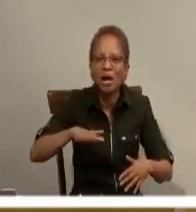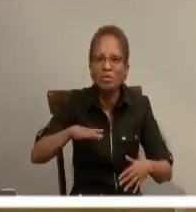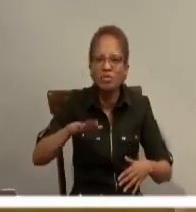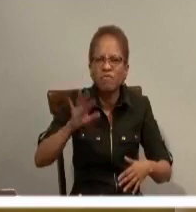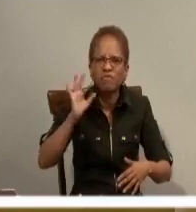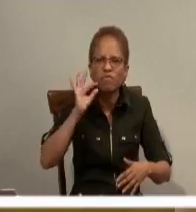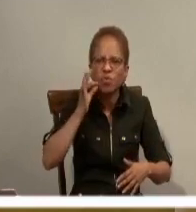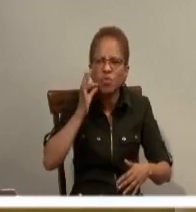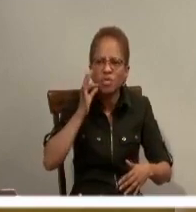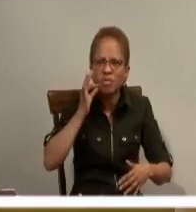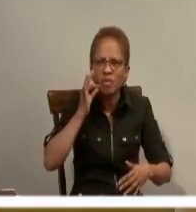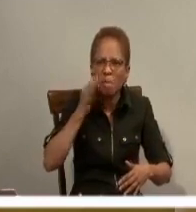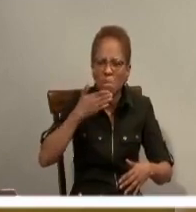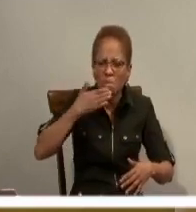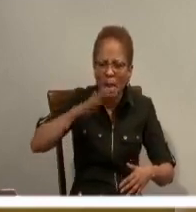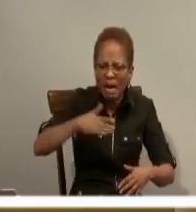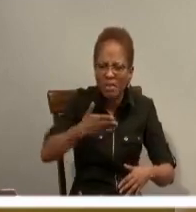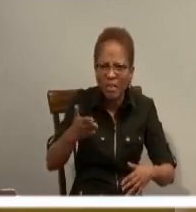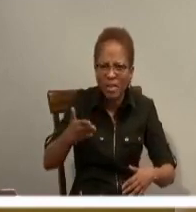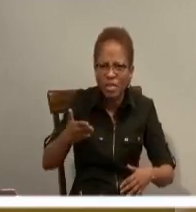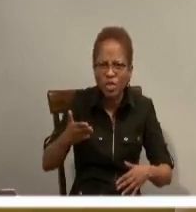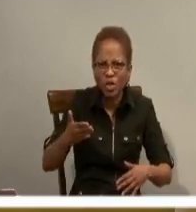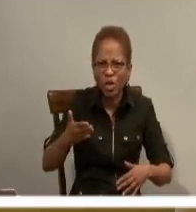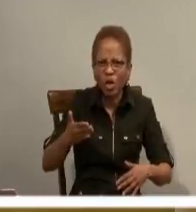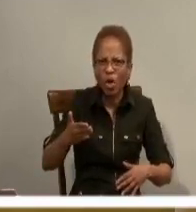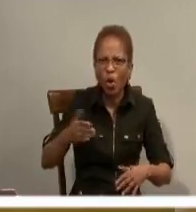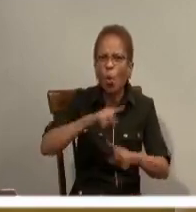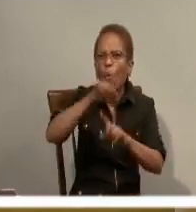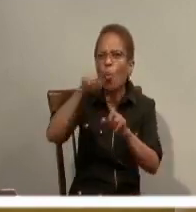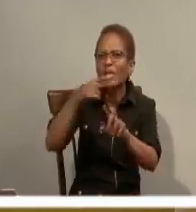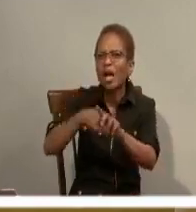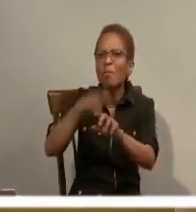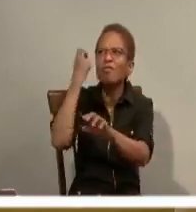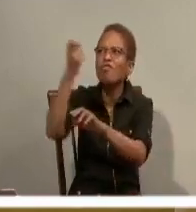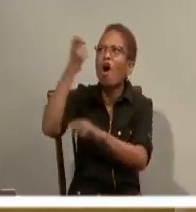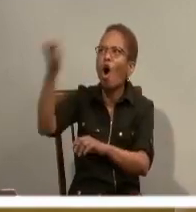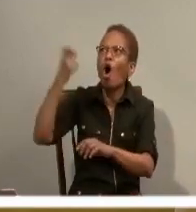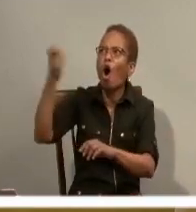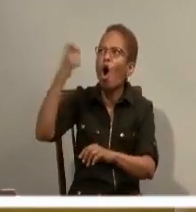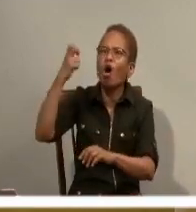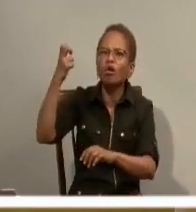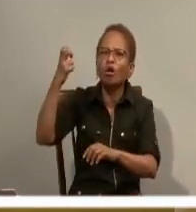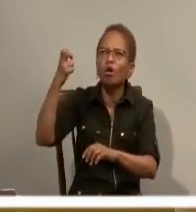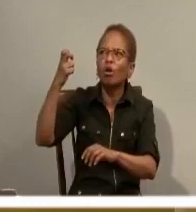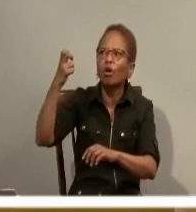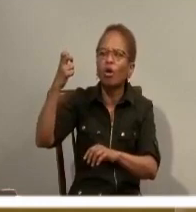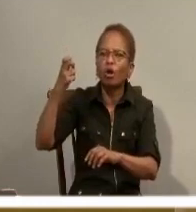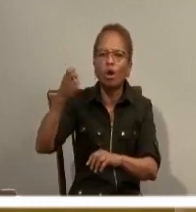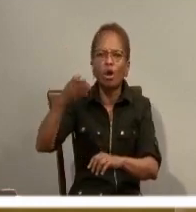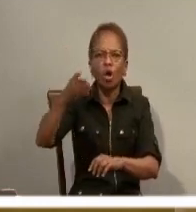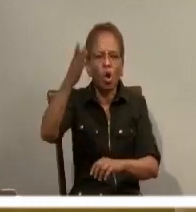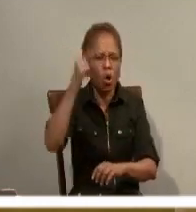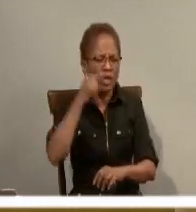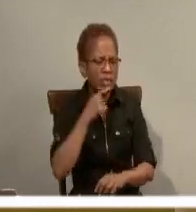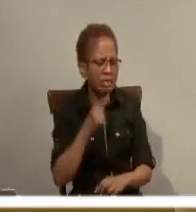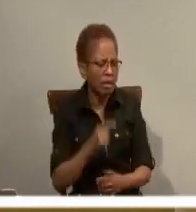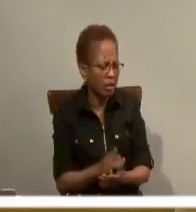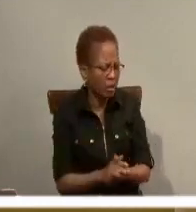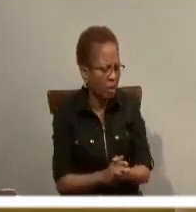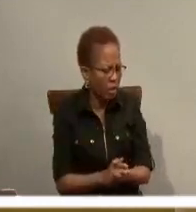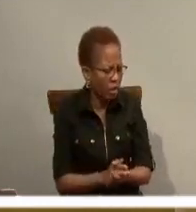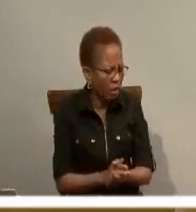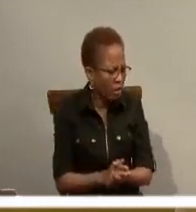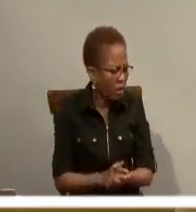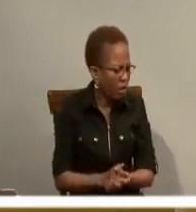me not know you. Who is you again? Who is you? Who is you? Who is The